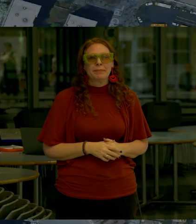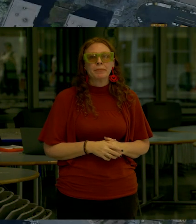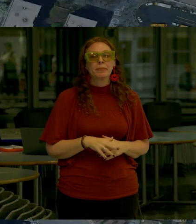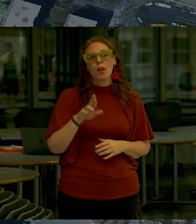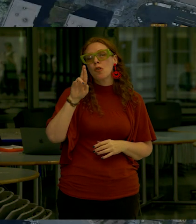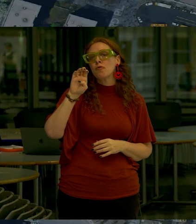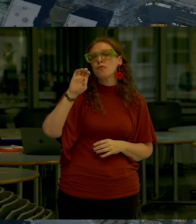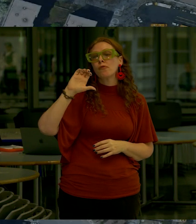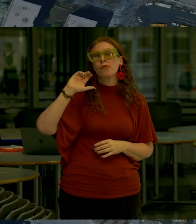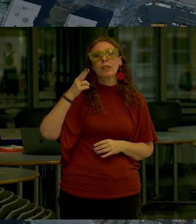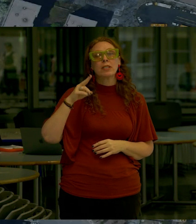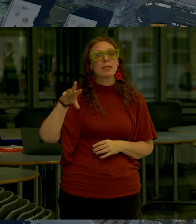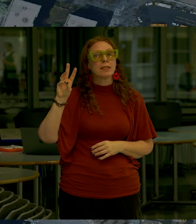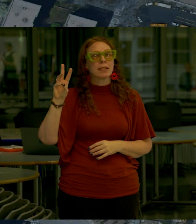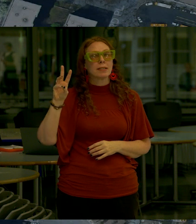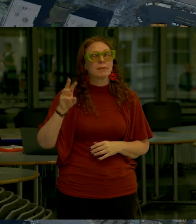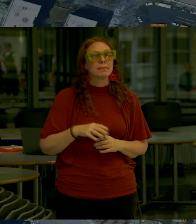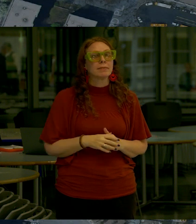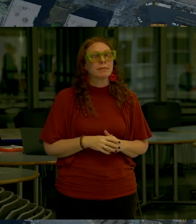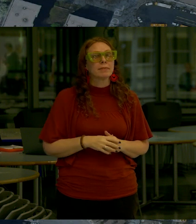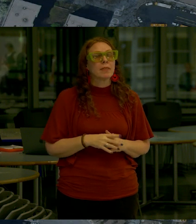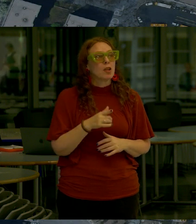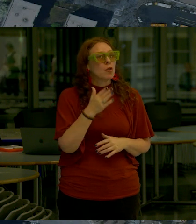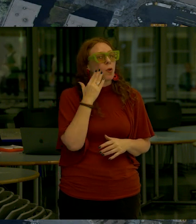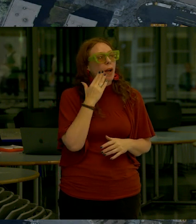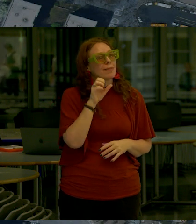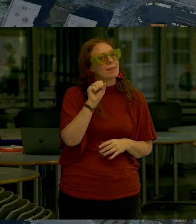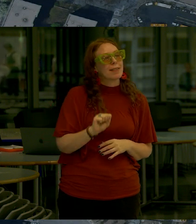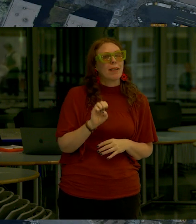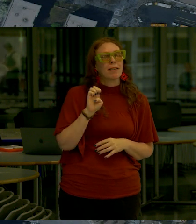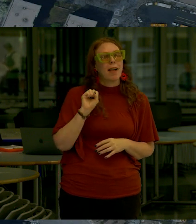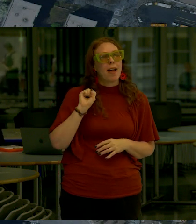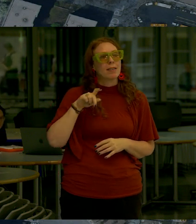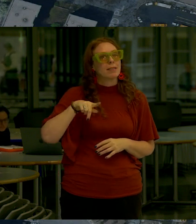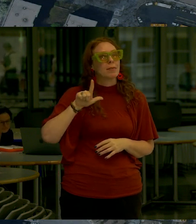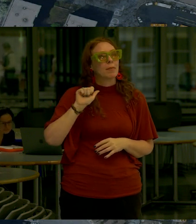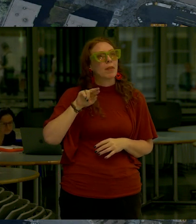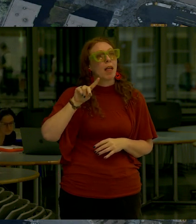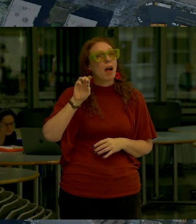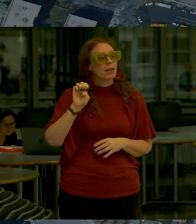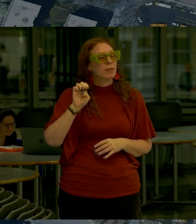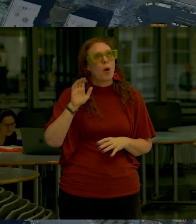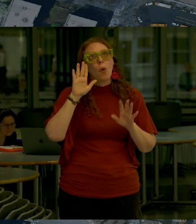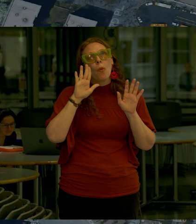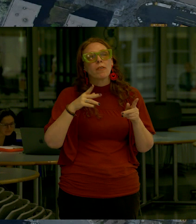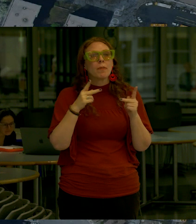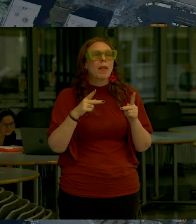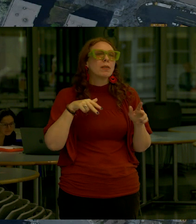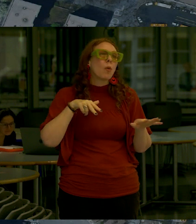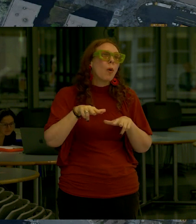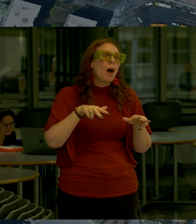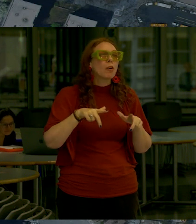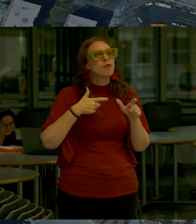Reach 6 we call this Reach 6 you know it as the South Esplanade wonderful place to walk and run beautiful place to see the sunset